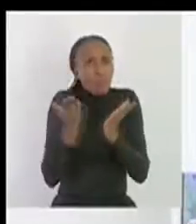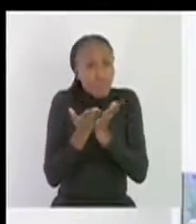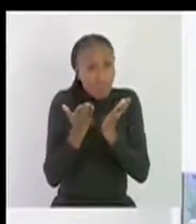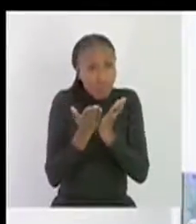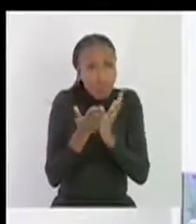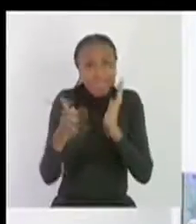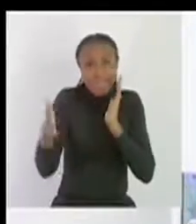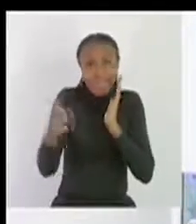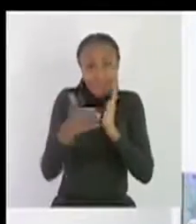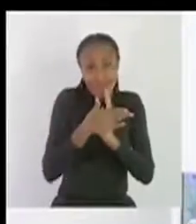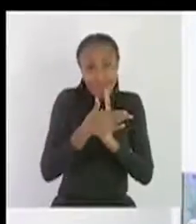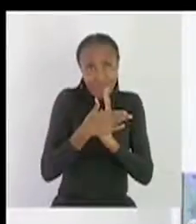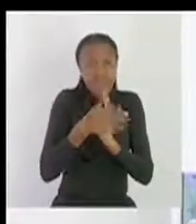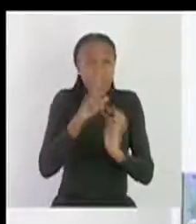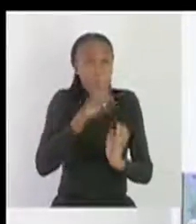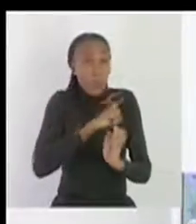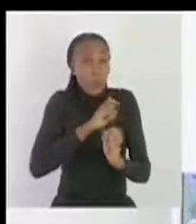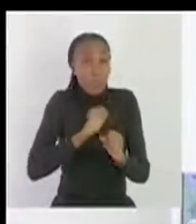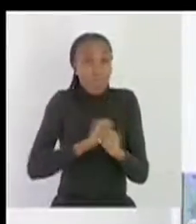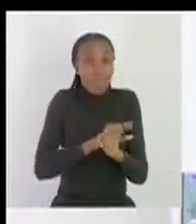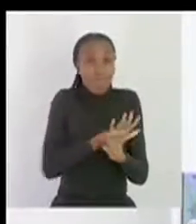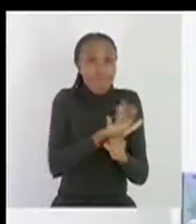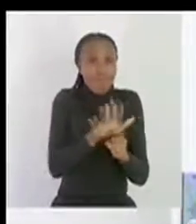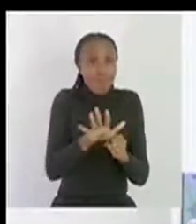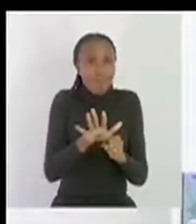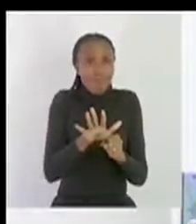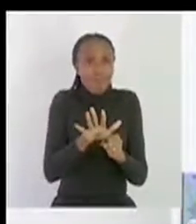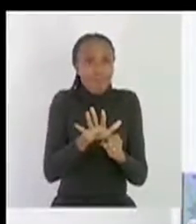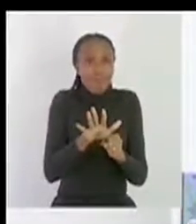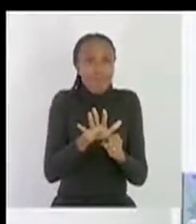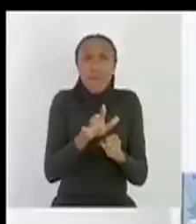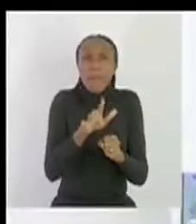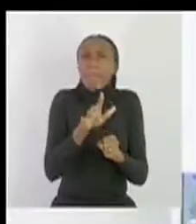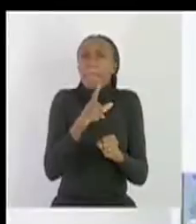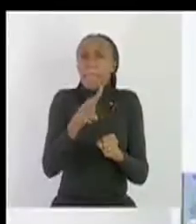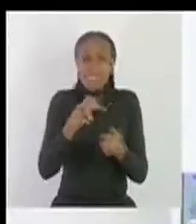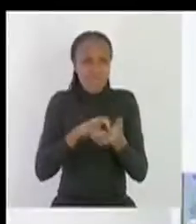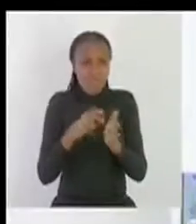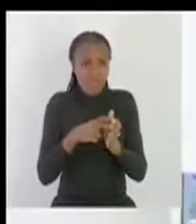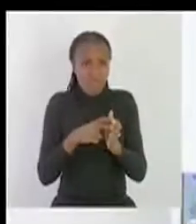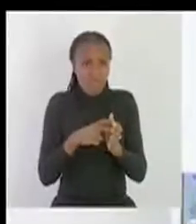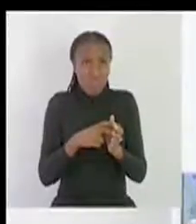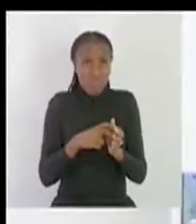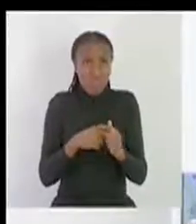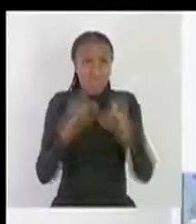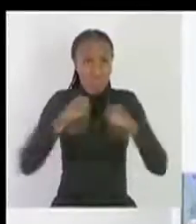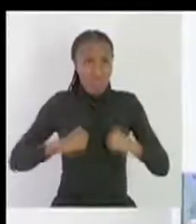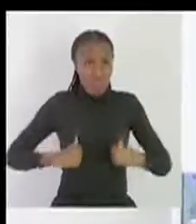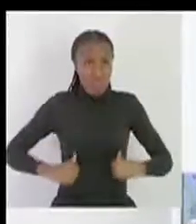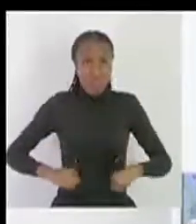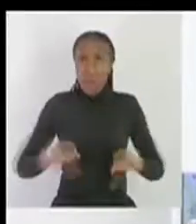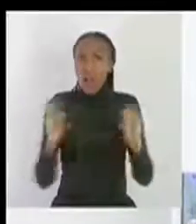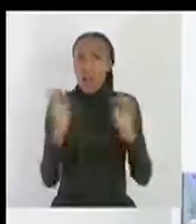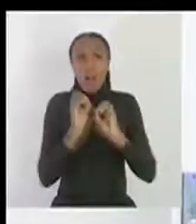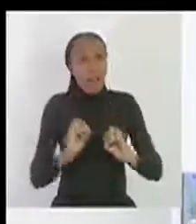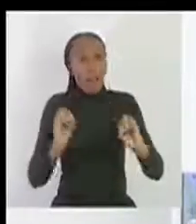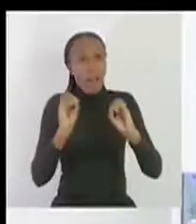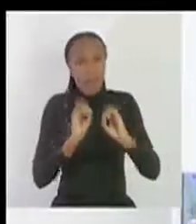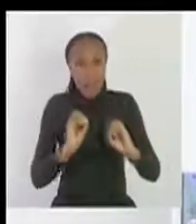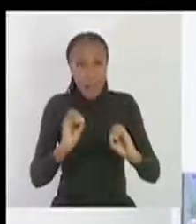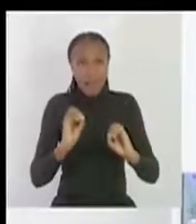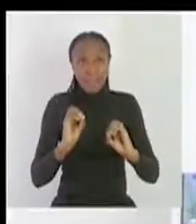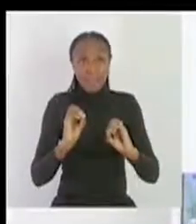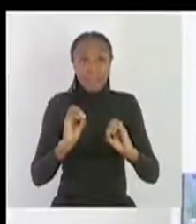has COVID-19 has closed our schools but then does that that does not mean that it has closed our minds not even our